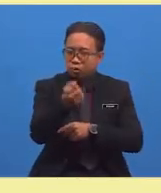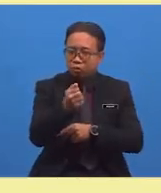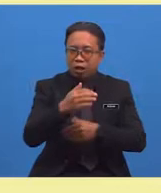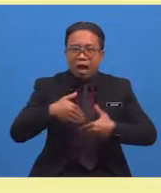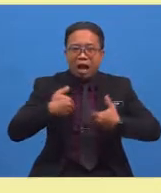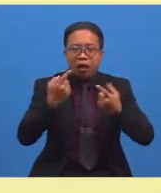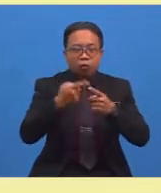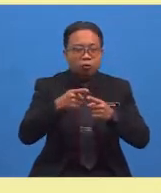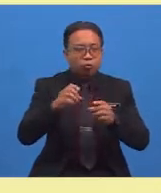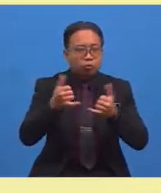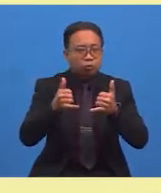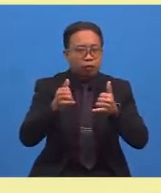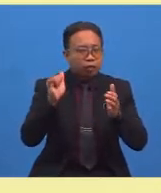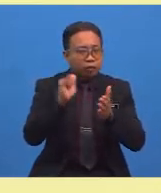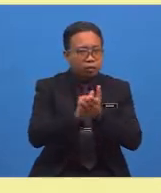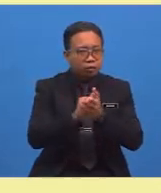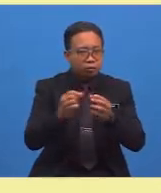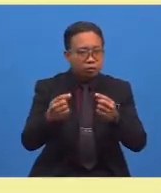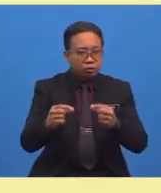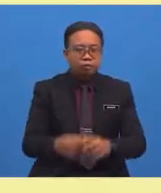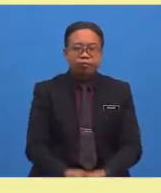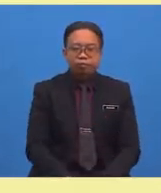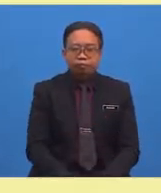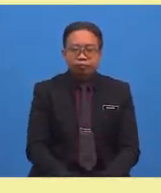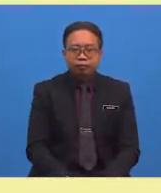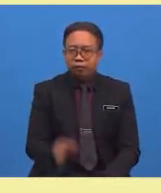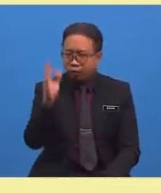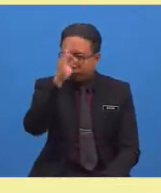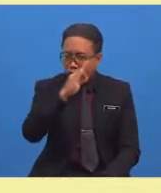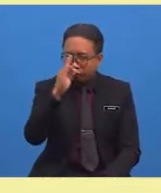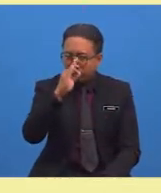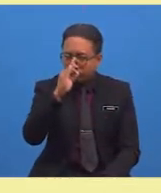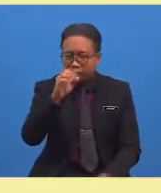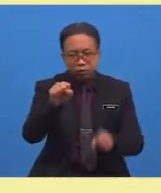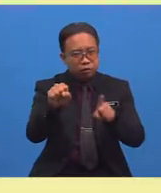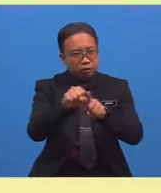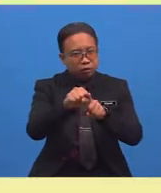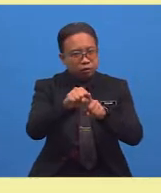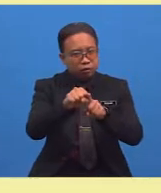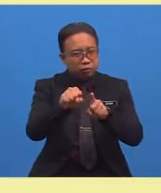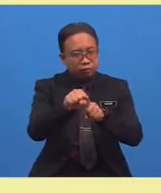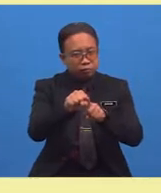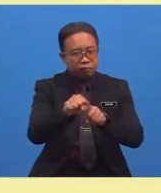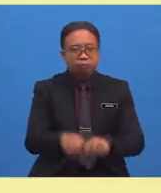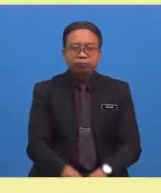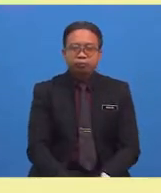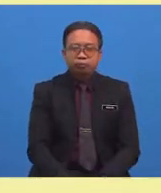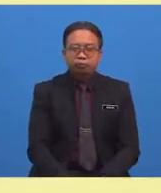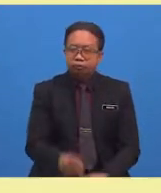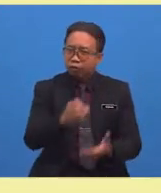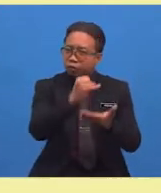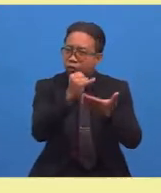how to play this game. If you find a synonym of the word that appears,